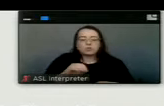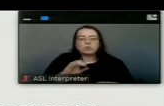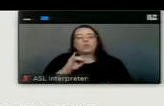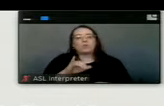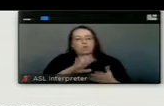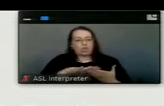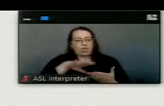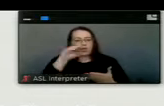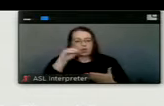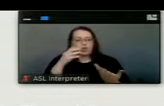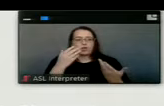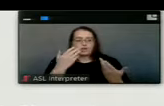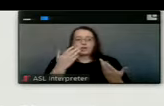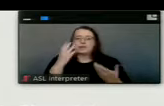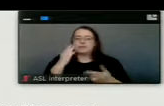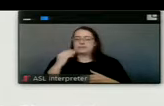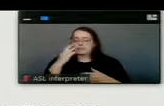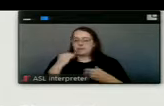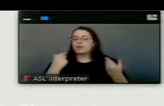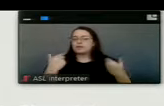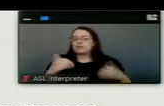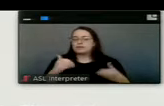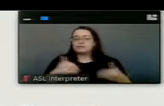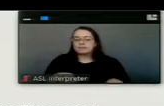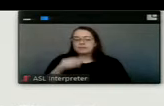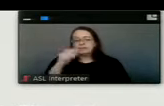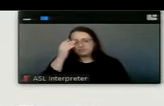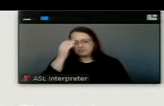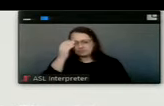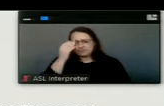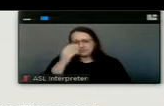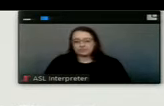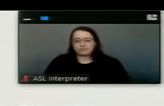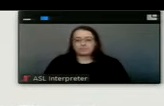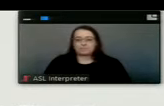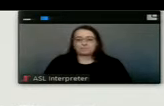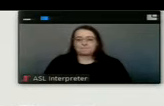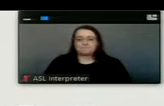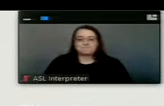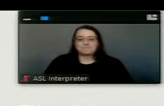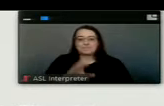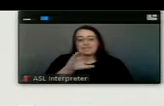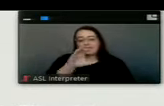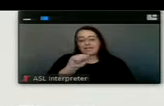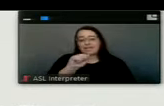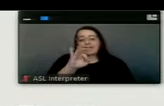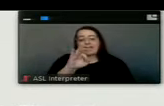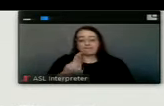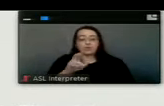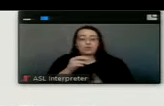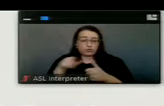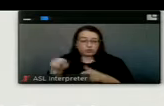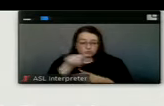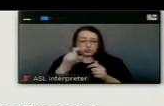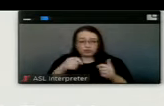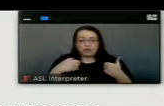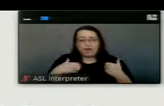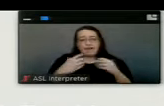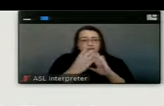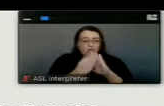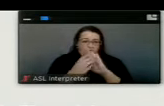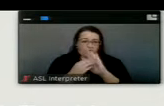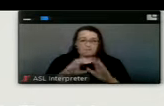learning experience this year. The CAFR, and each of the council members should have a copy of the CAFR.